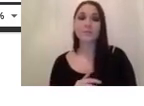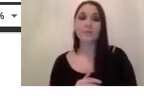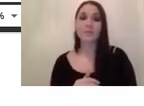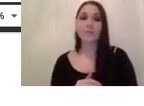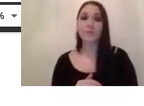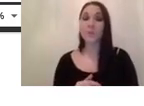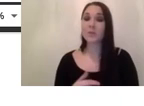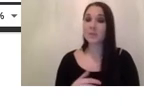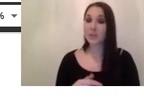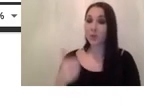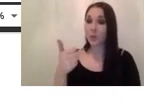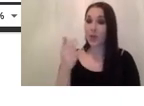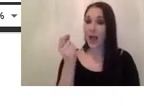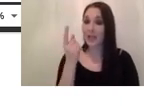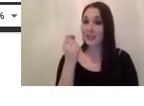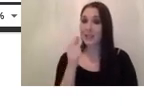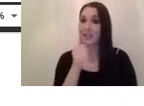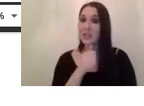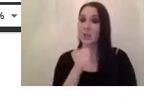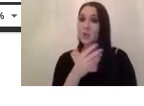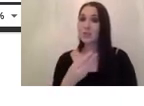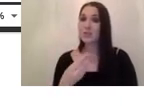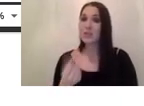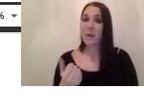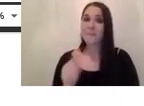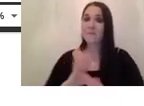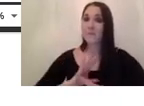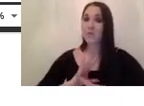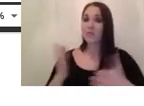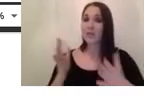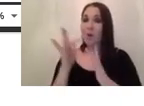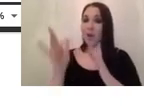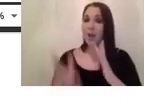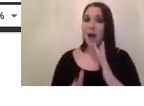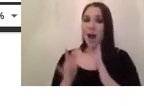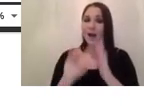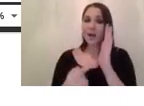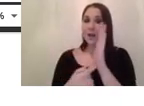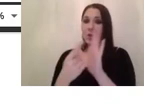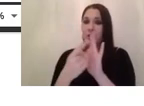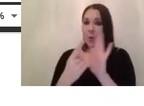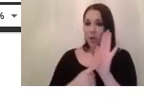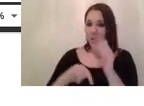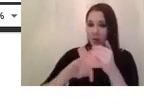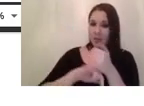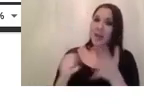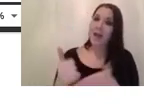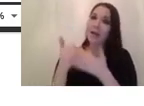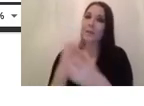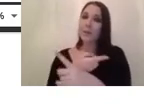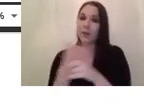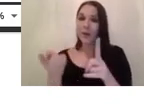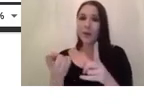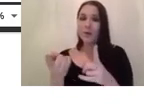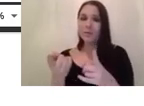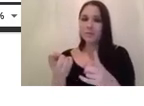some uh some tools some free online tools um that help you actually um